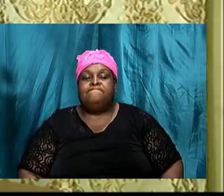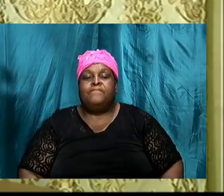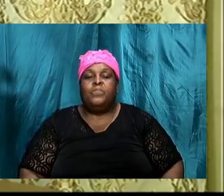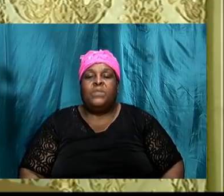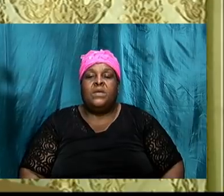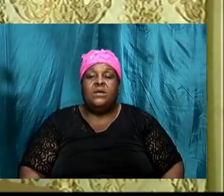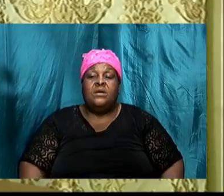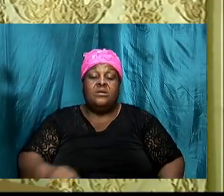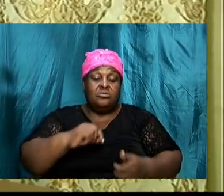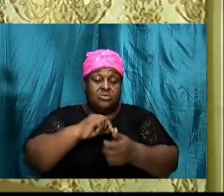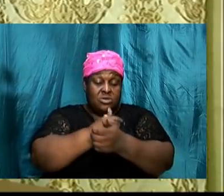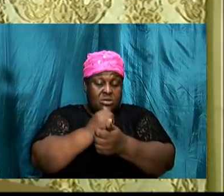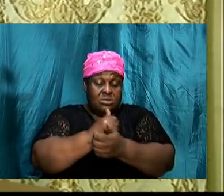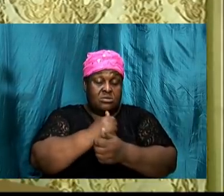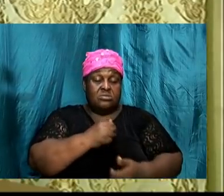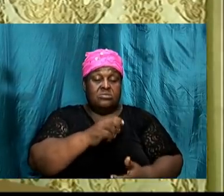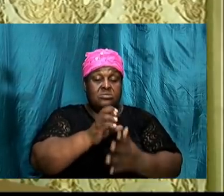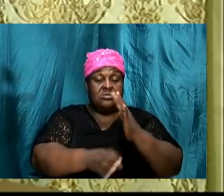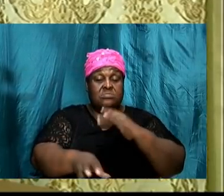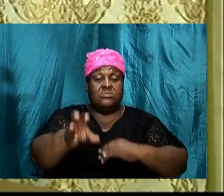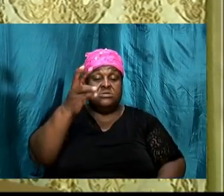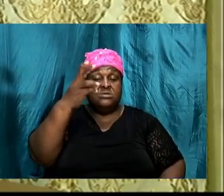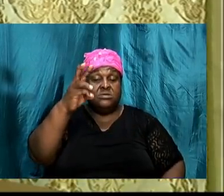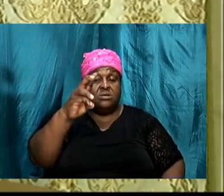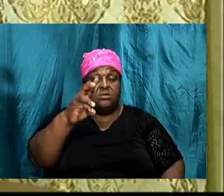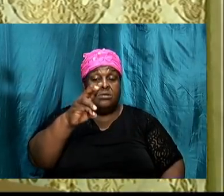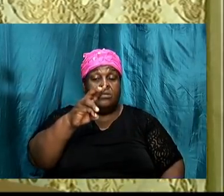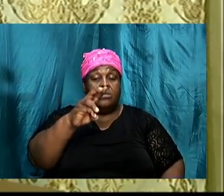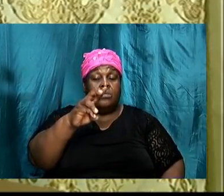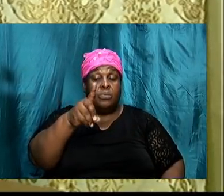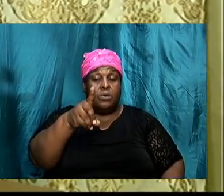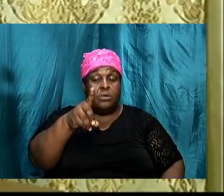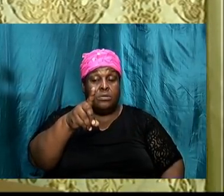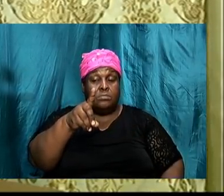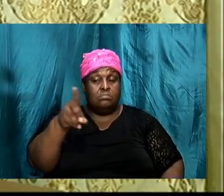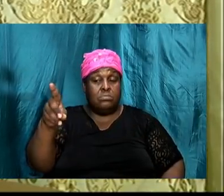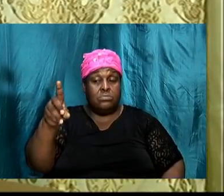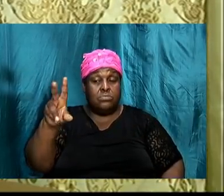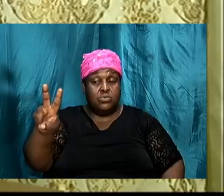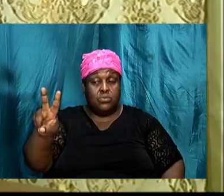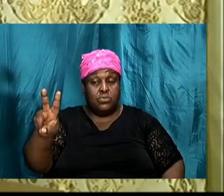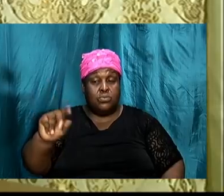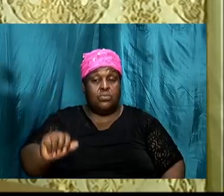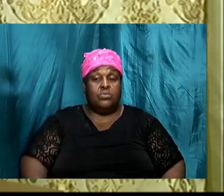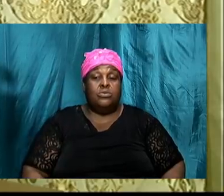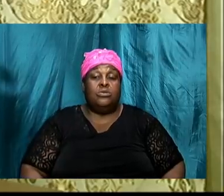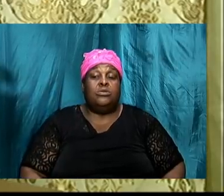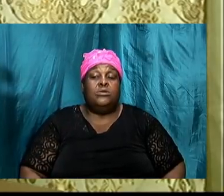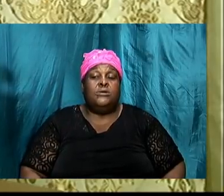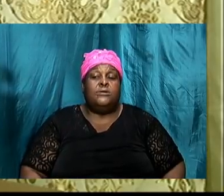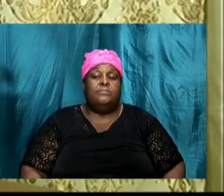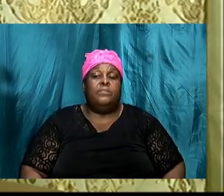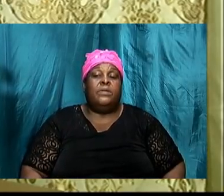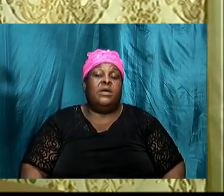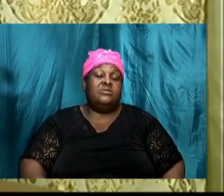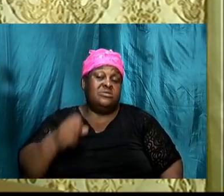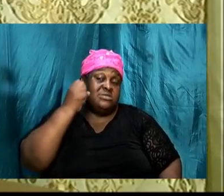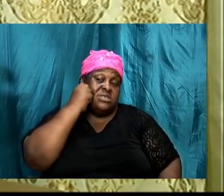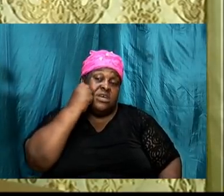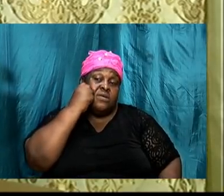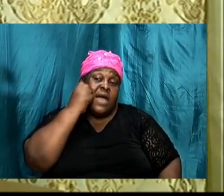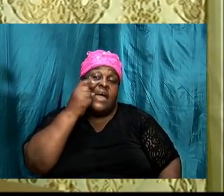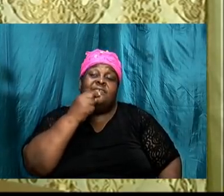Genesis chapter 16, 1 and 2. 2 and Sarai